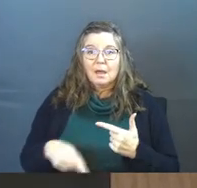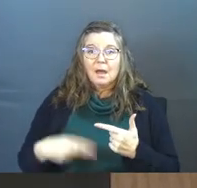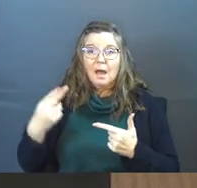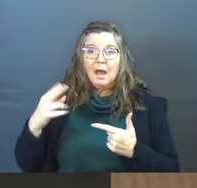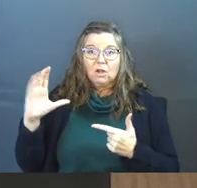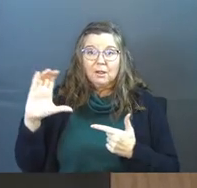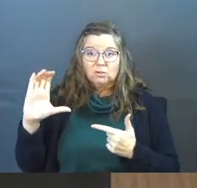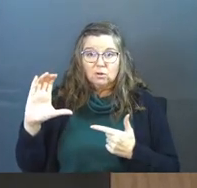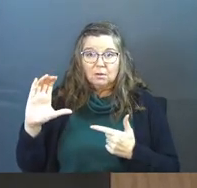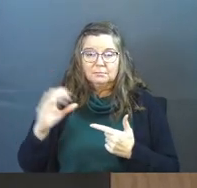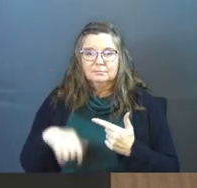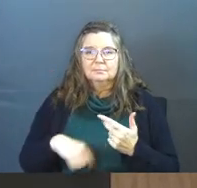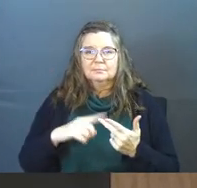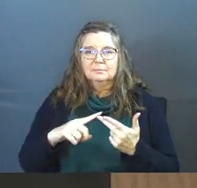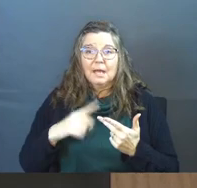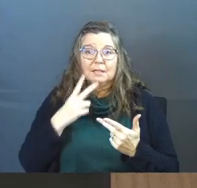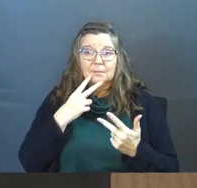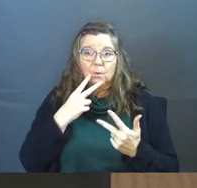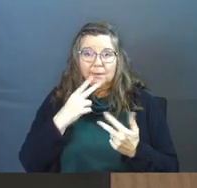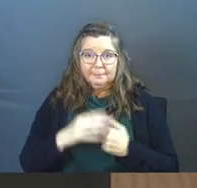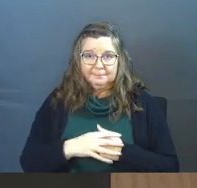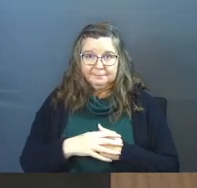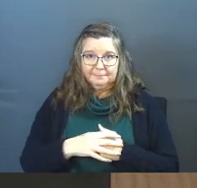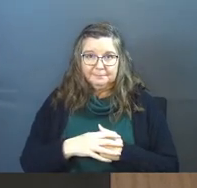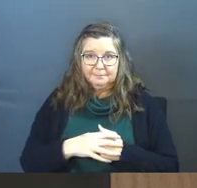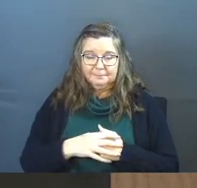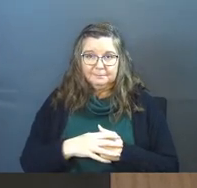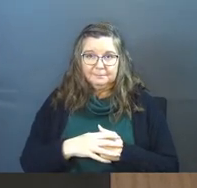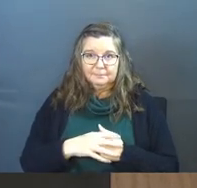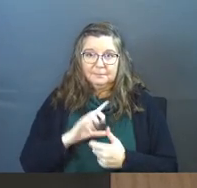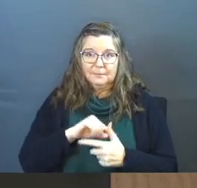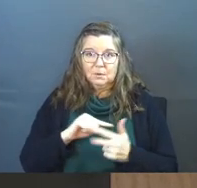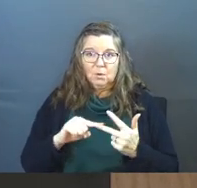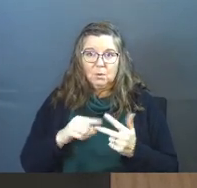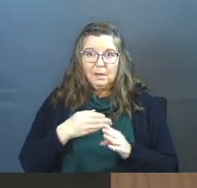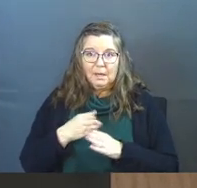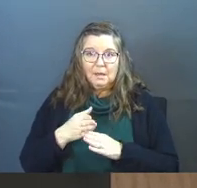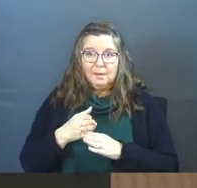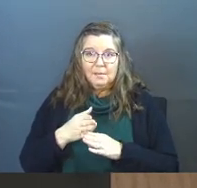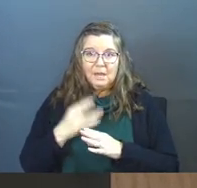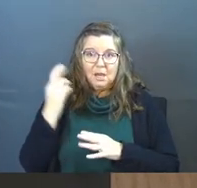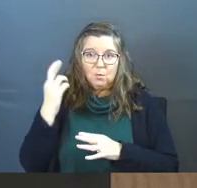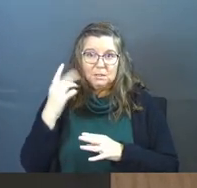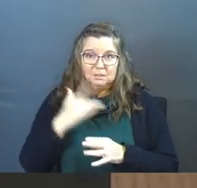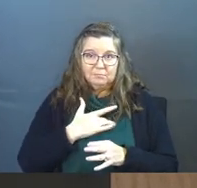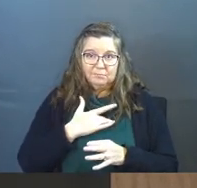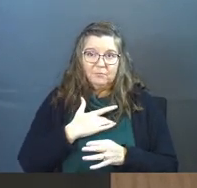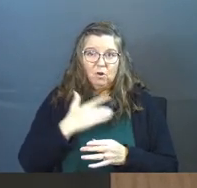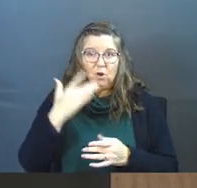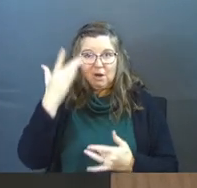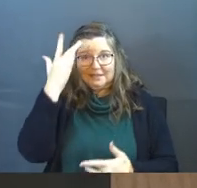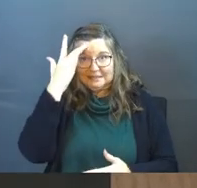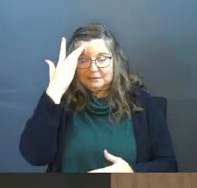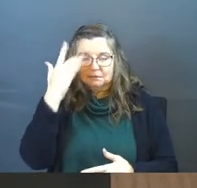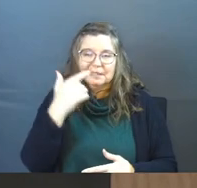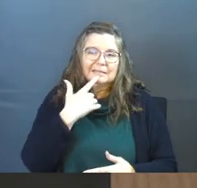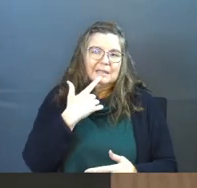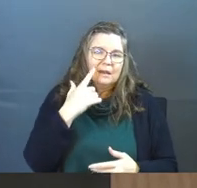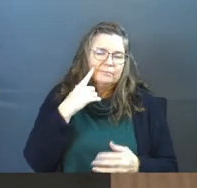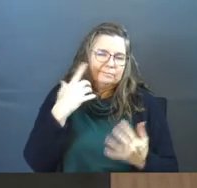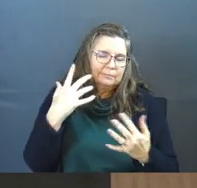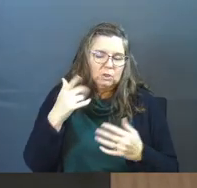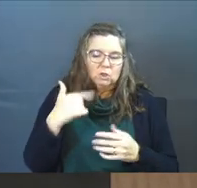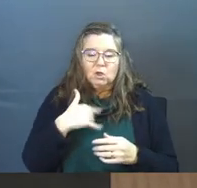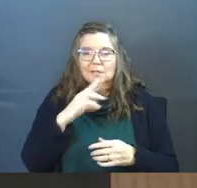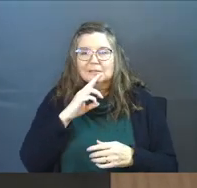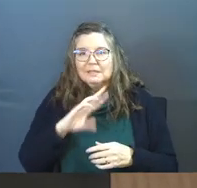cholesterol, and smoking. The three main causes of heart disease. So let's just say for the sake of